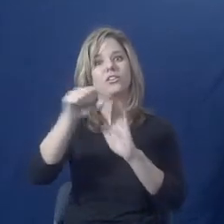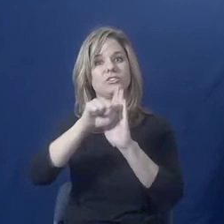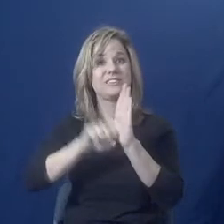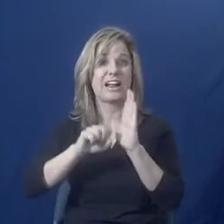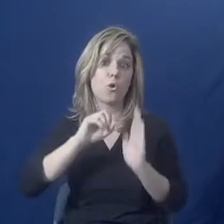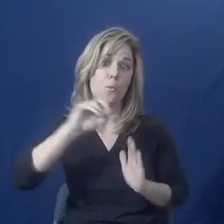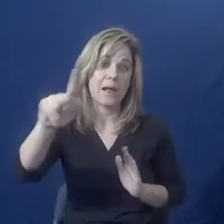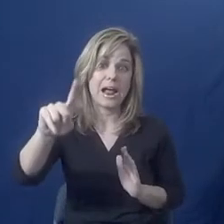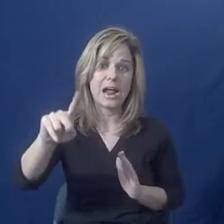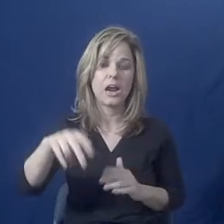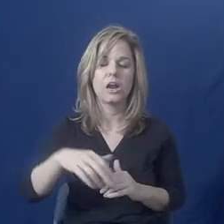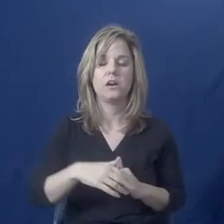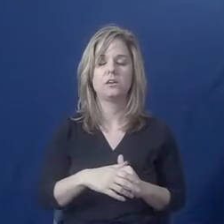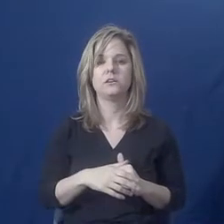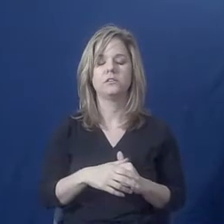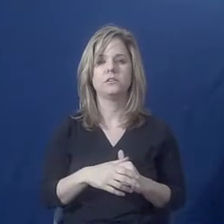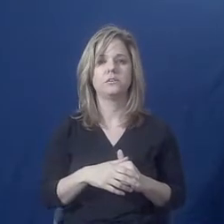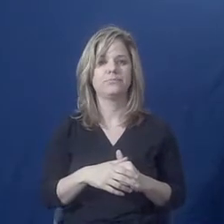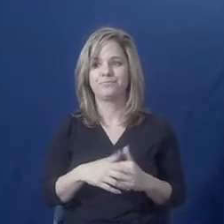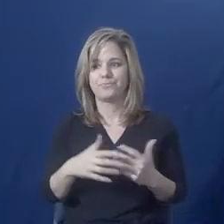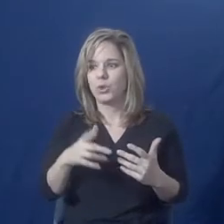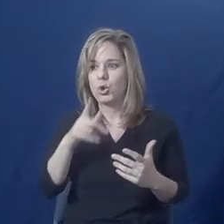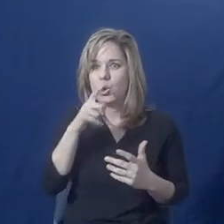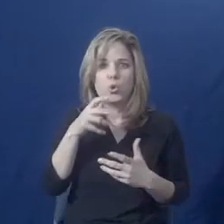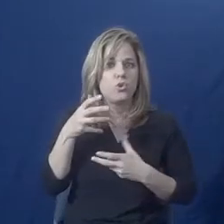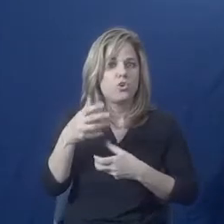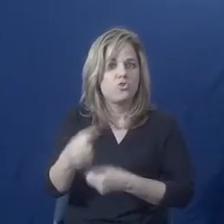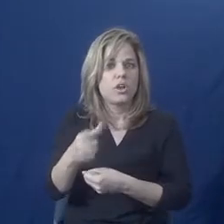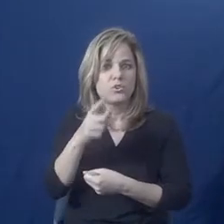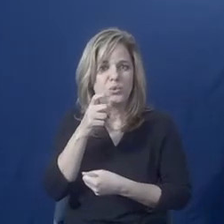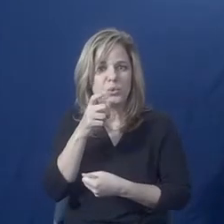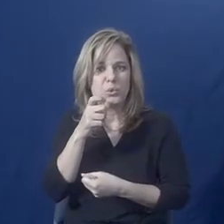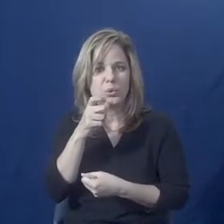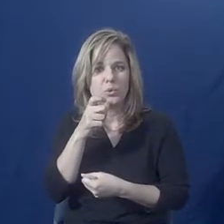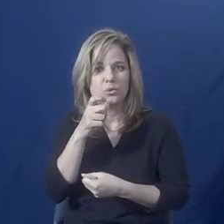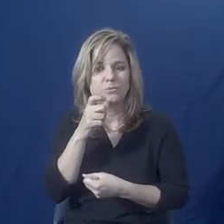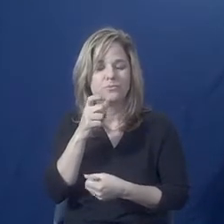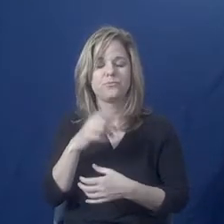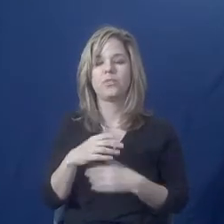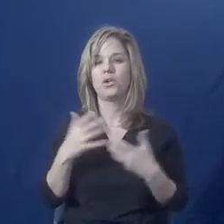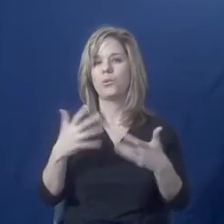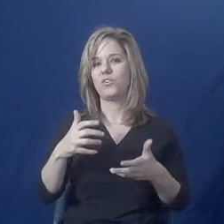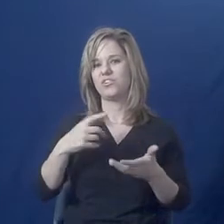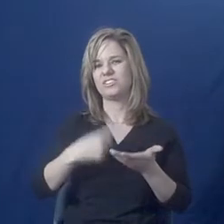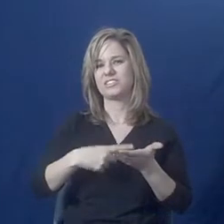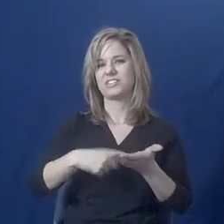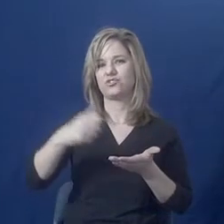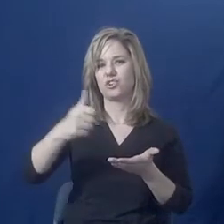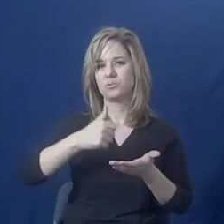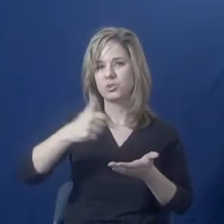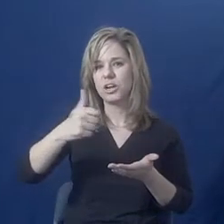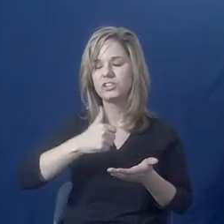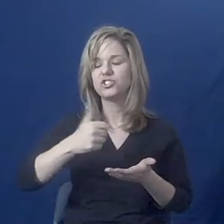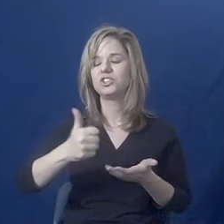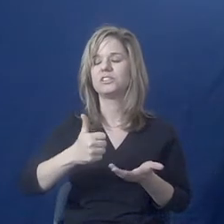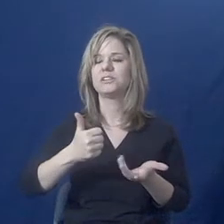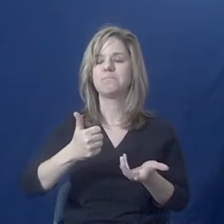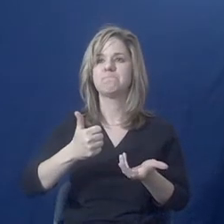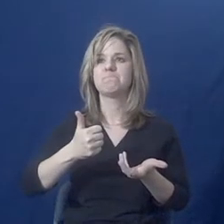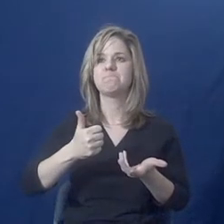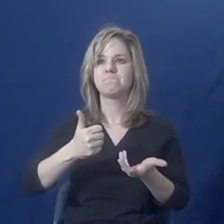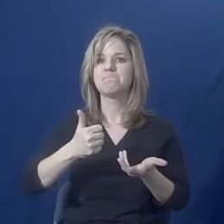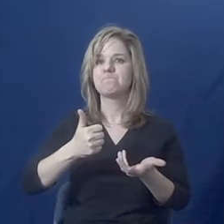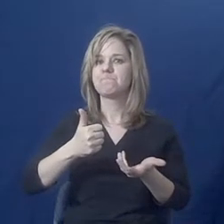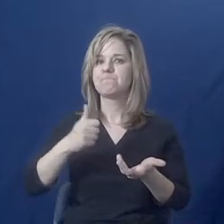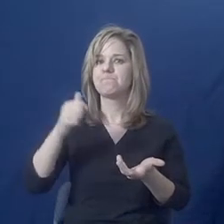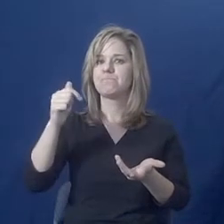you can trust? We talked about transportation before. And this is probably one of the biggest